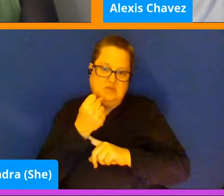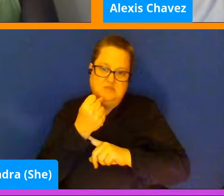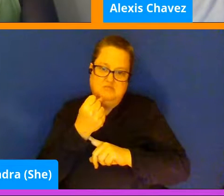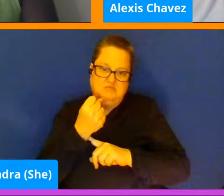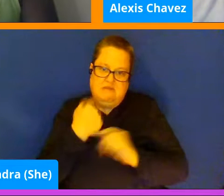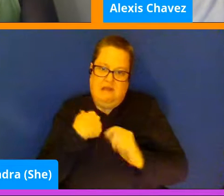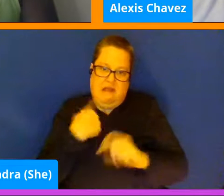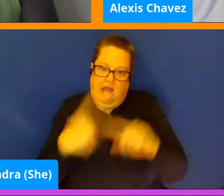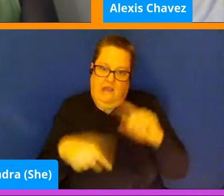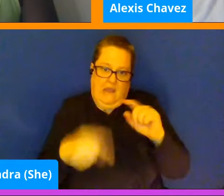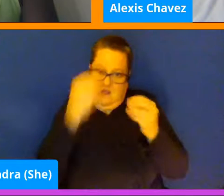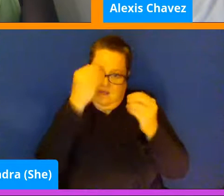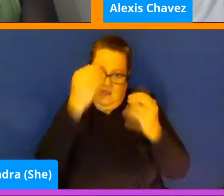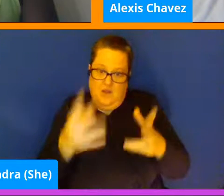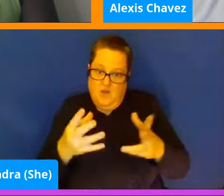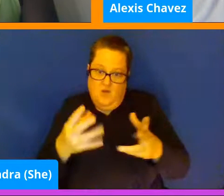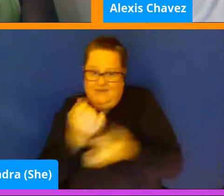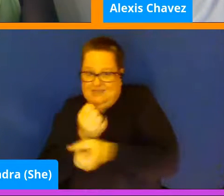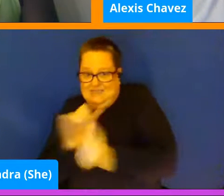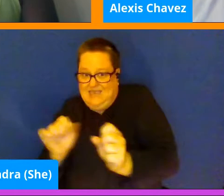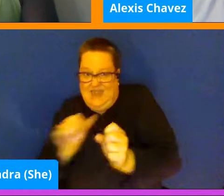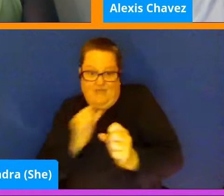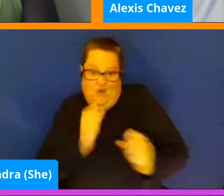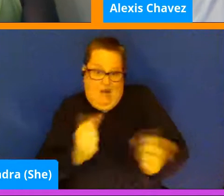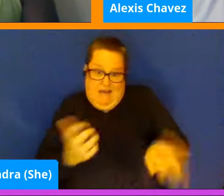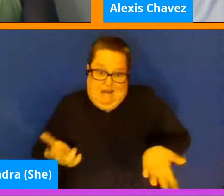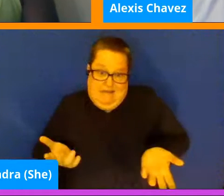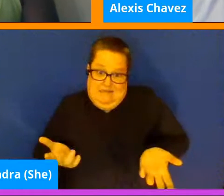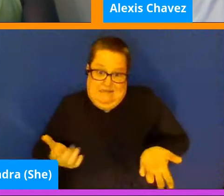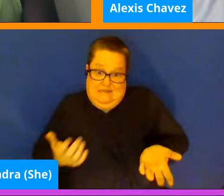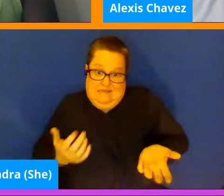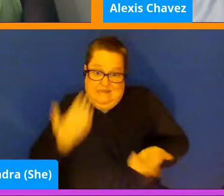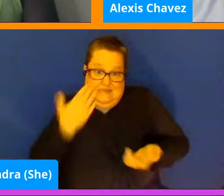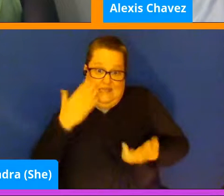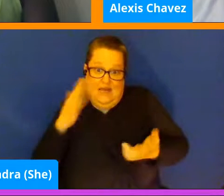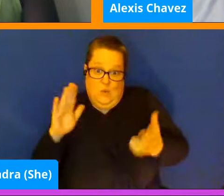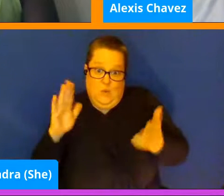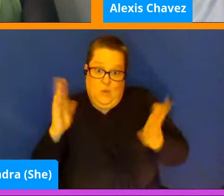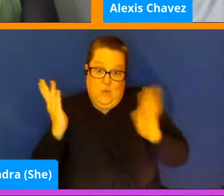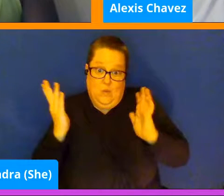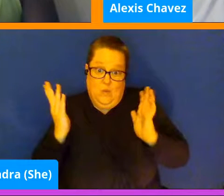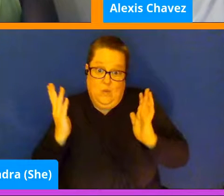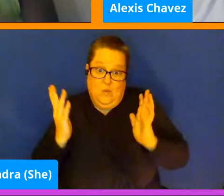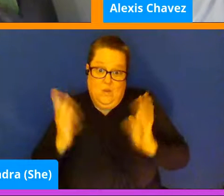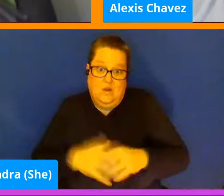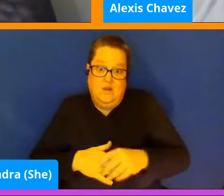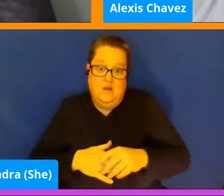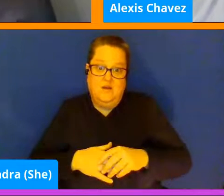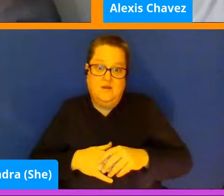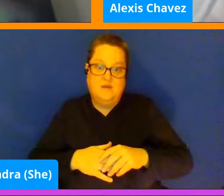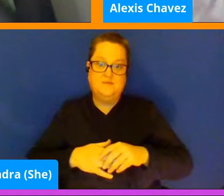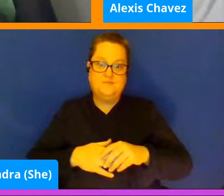thing or that thing is going to be safe for you because I don't really know. You know, all have to say is